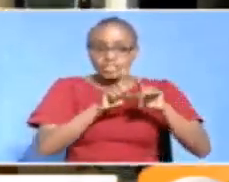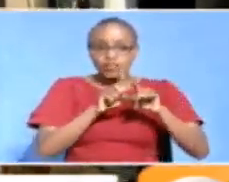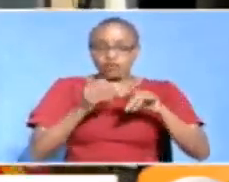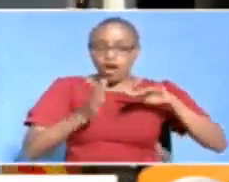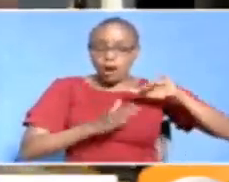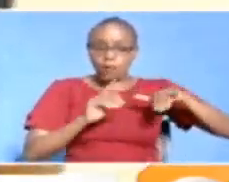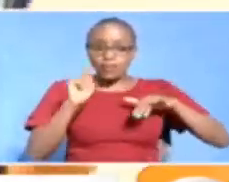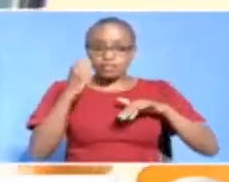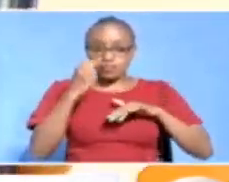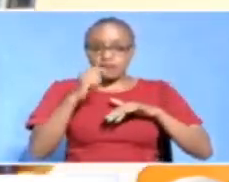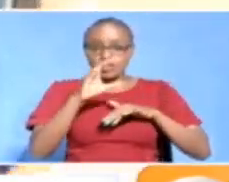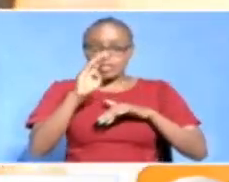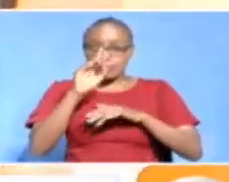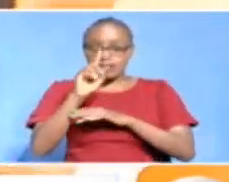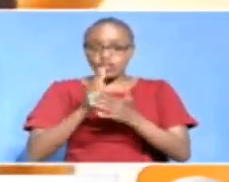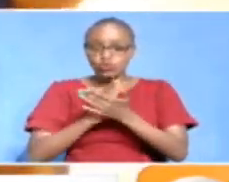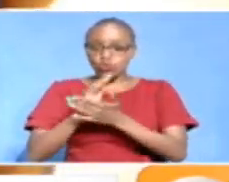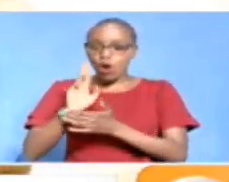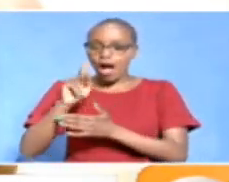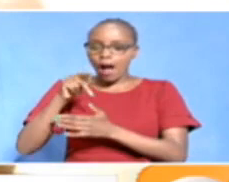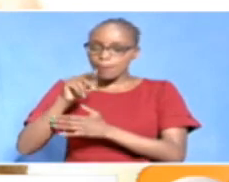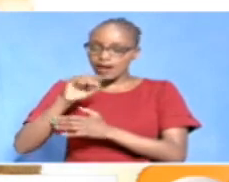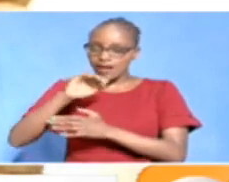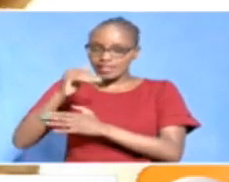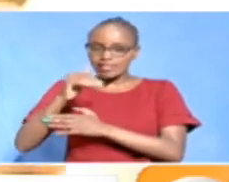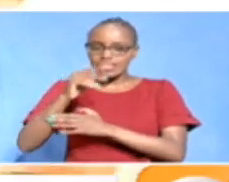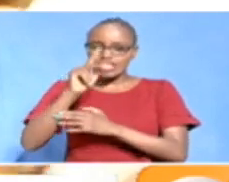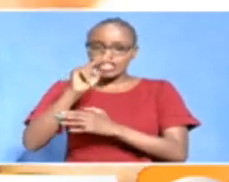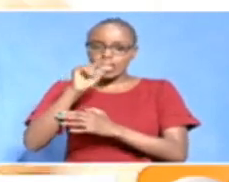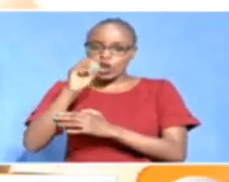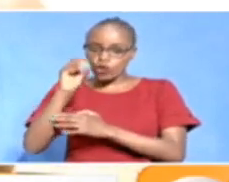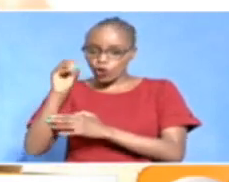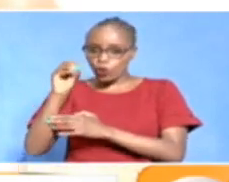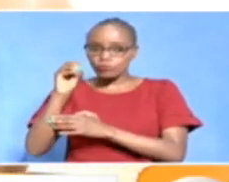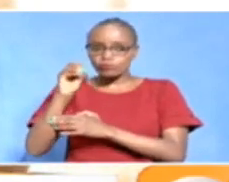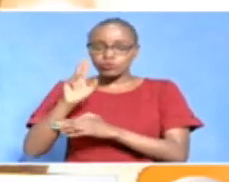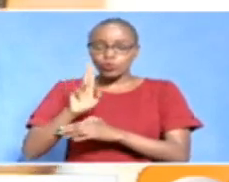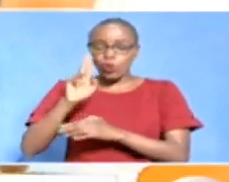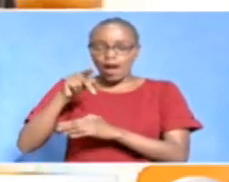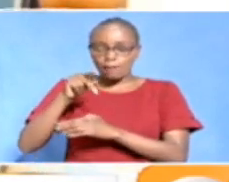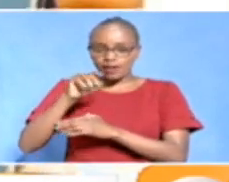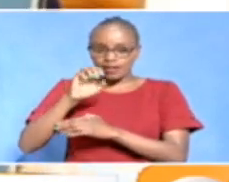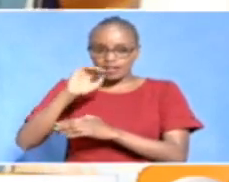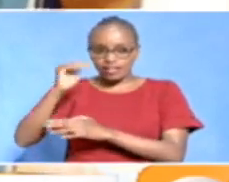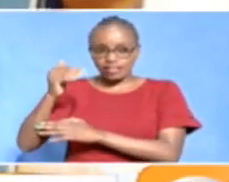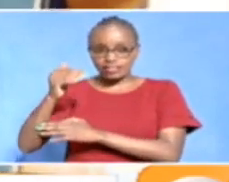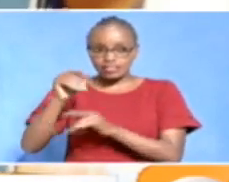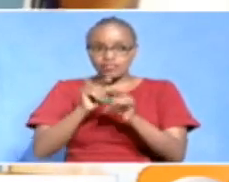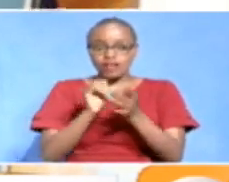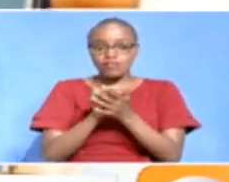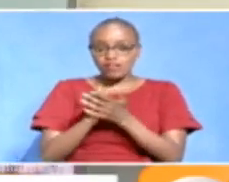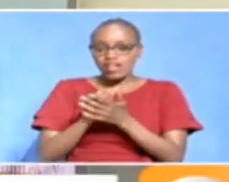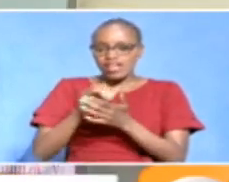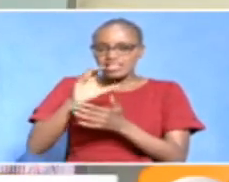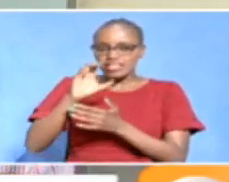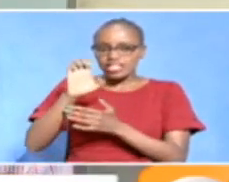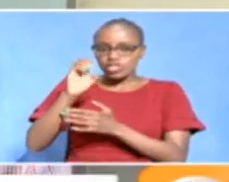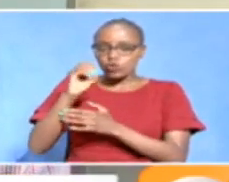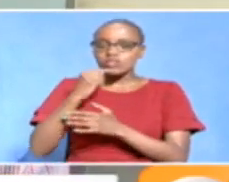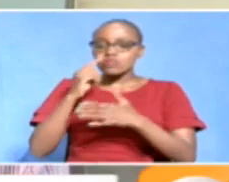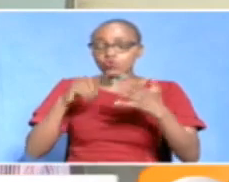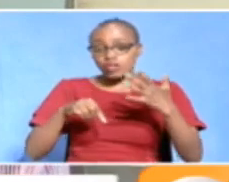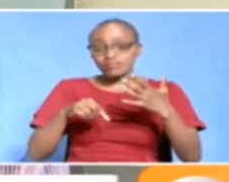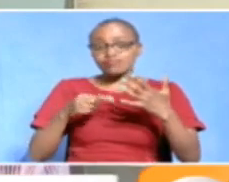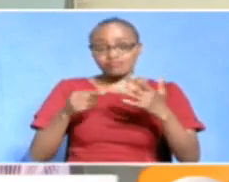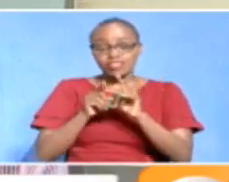Kenya to the CBD via Appahill and Kino to Southby before expanding to other parts of the city. Little CEO Kamal Budabati